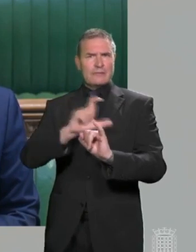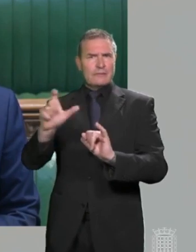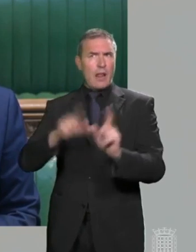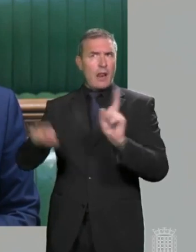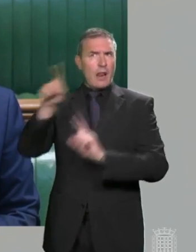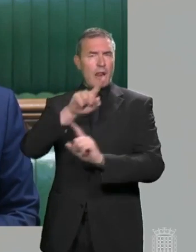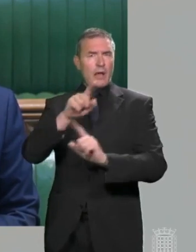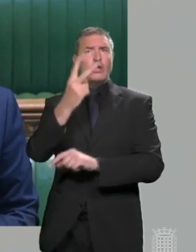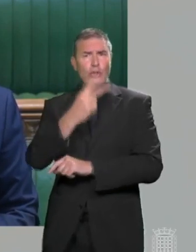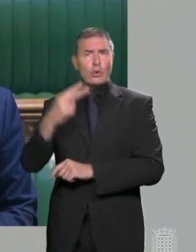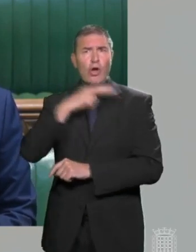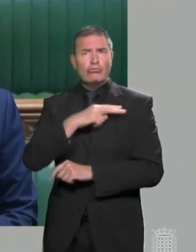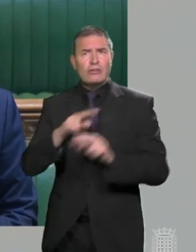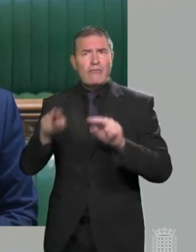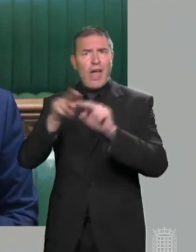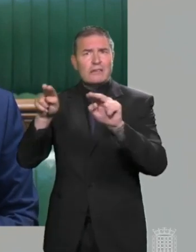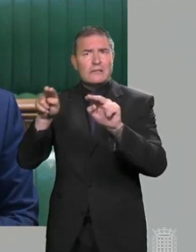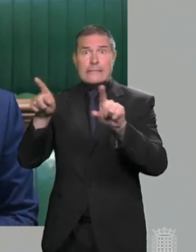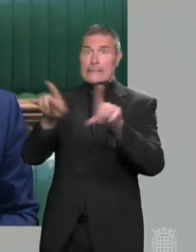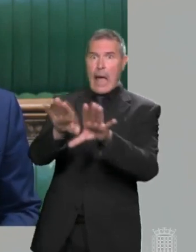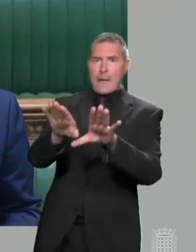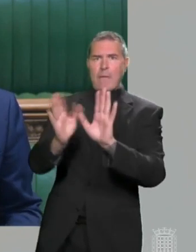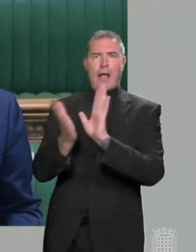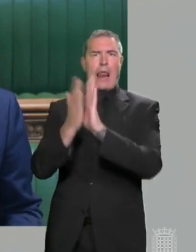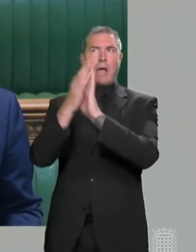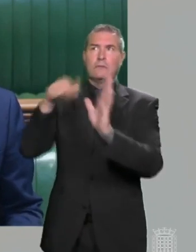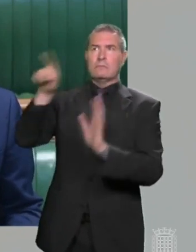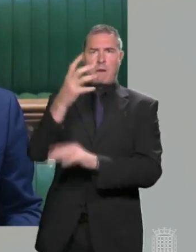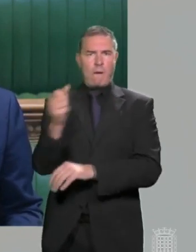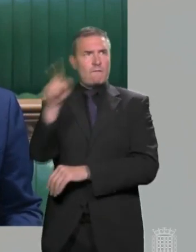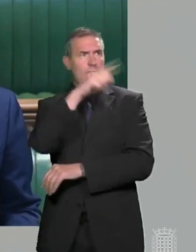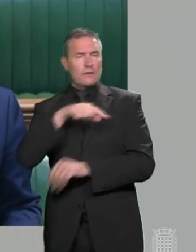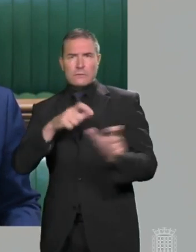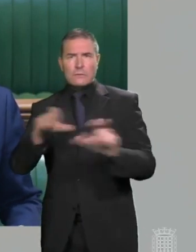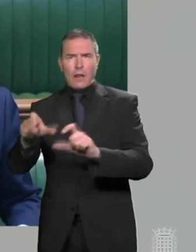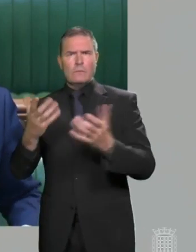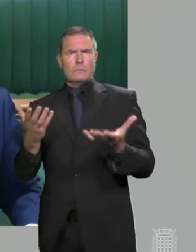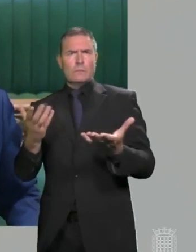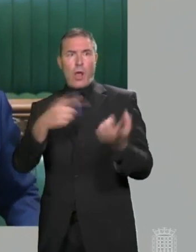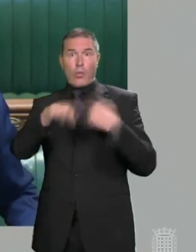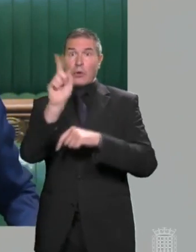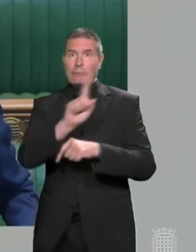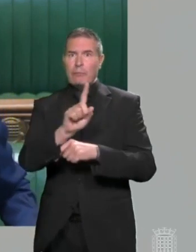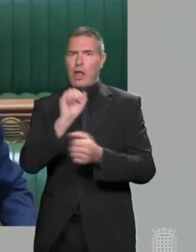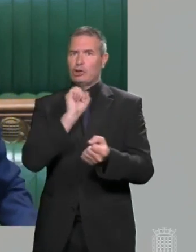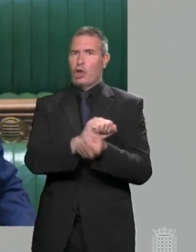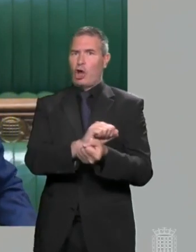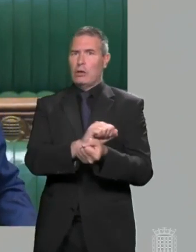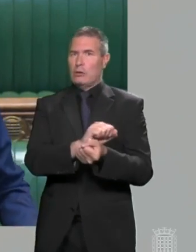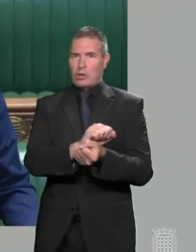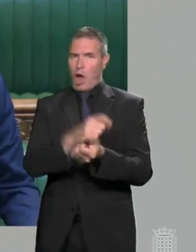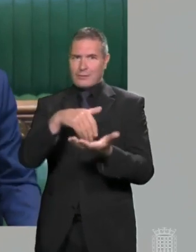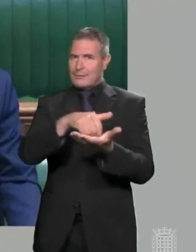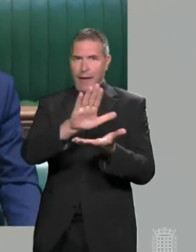200 high-rise flats with Grenfell-style cladding, and many leaseholders are trapped in homes that are neither safe